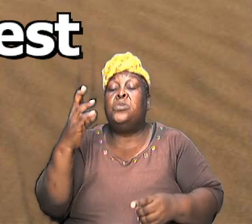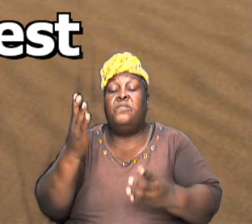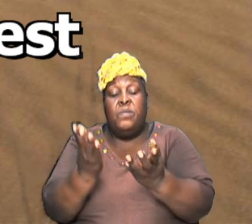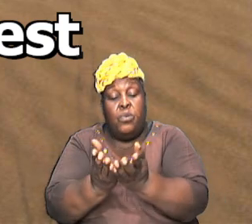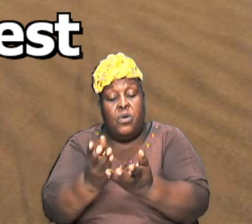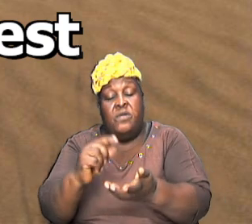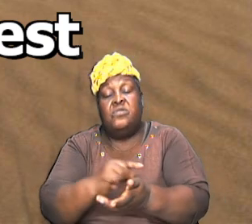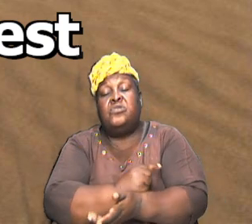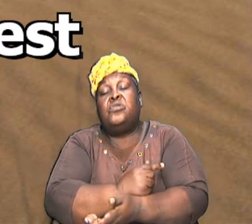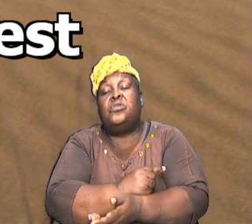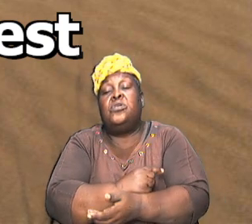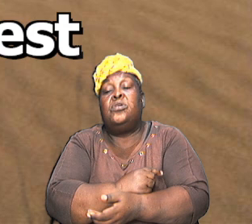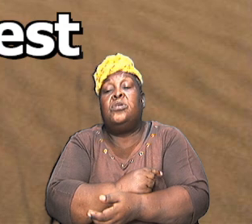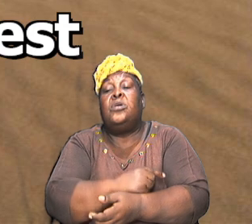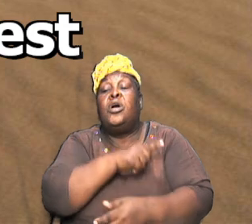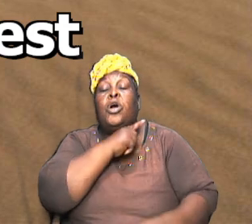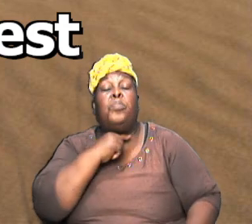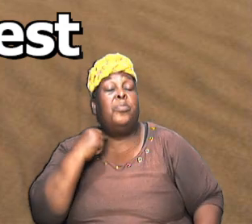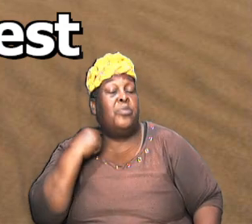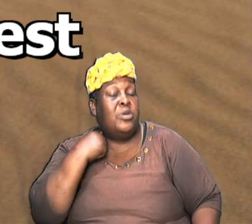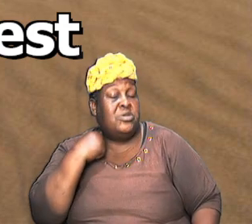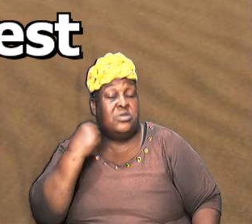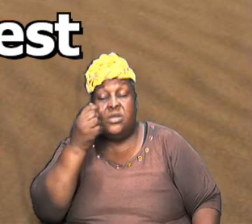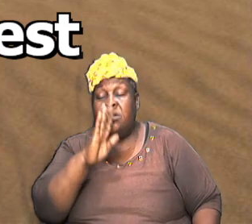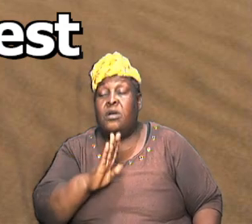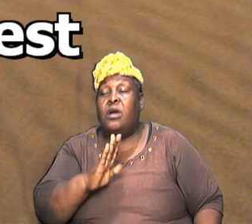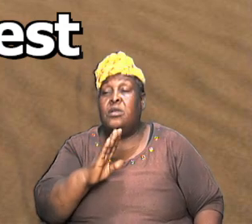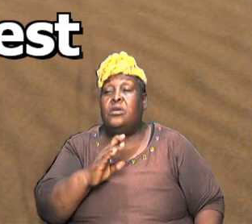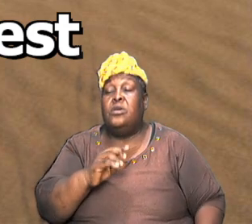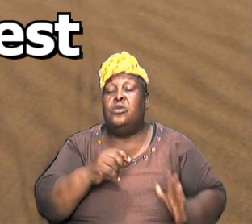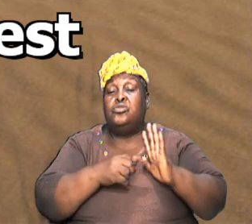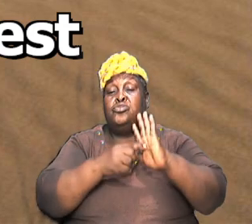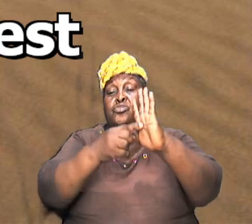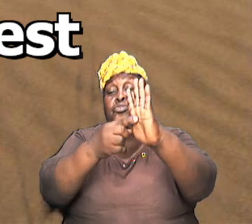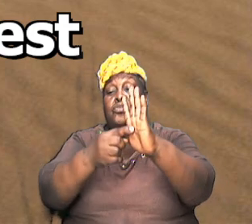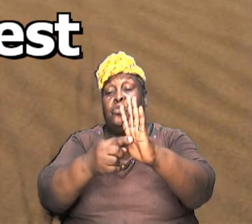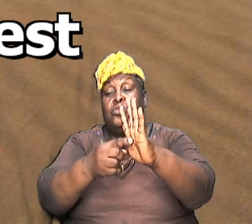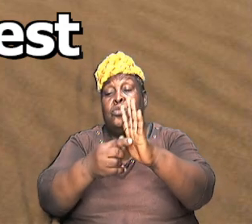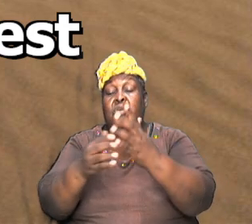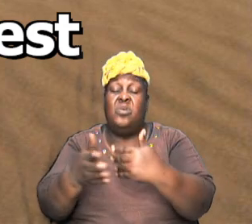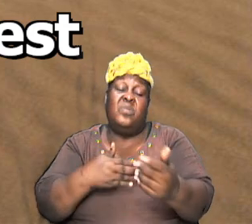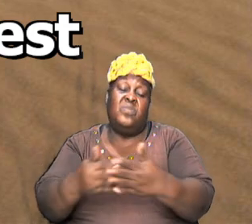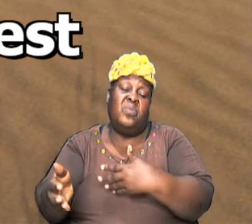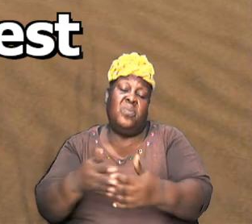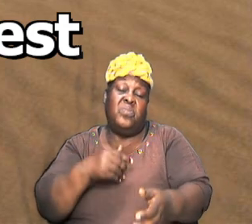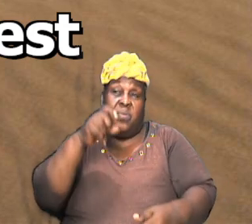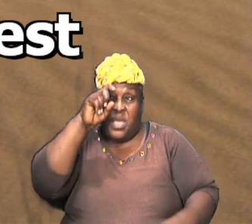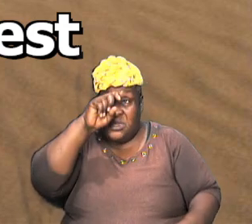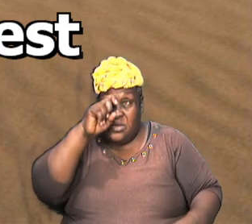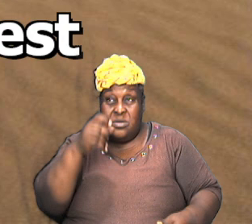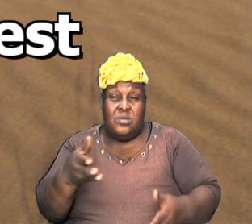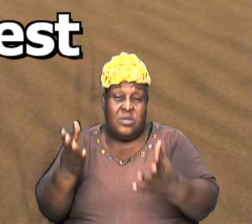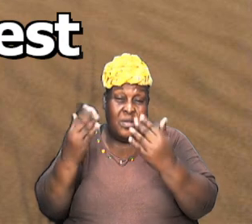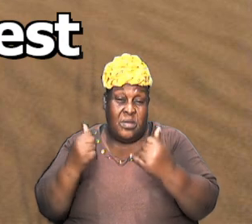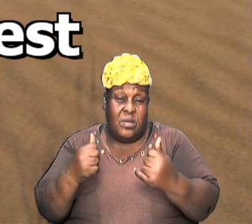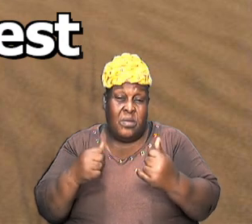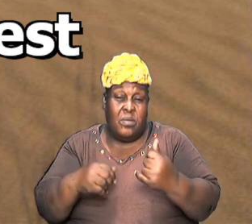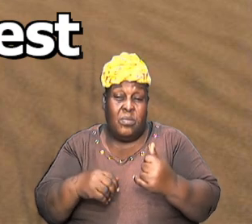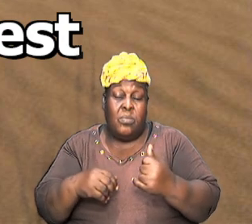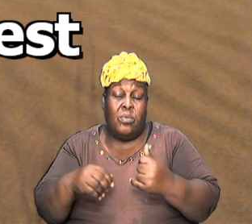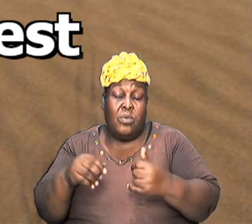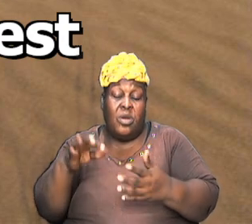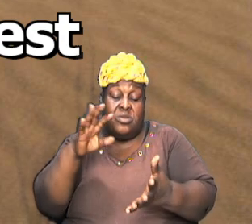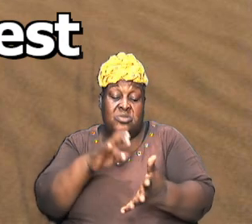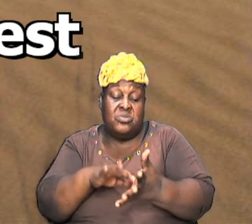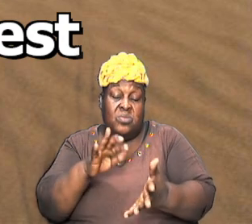we are seeing a priest and God is showing us that although Exodus is going to come which is going to zero in on a